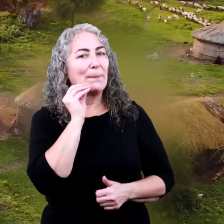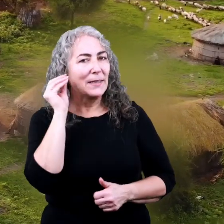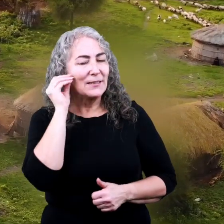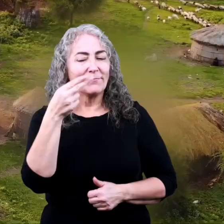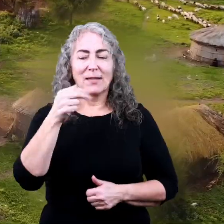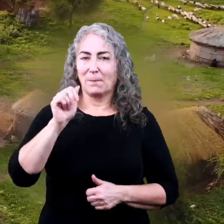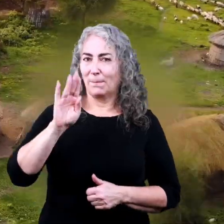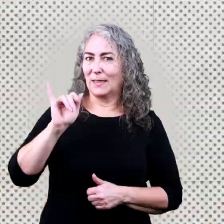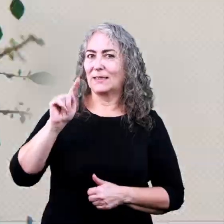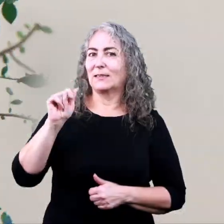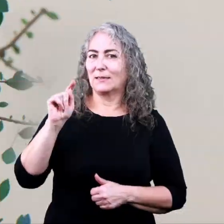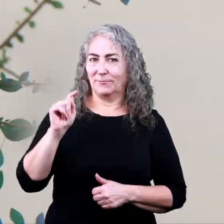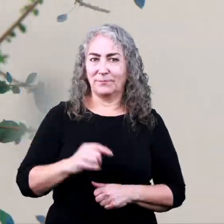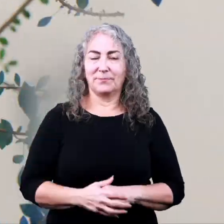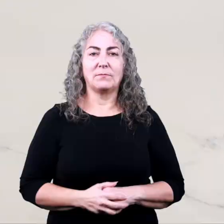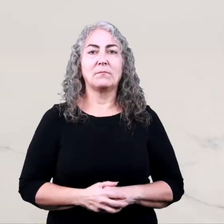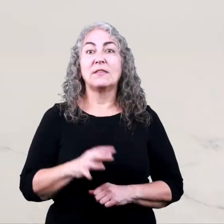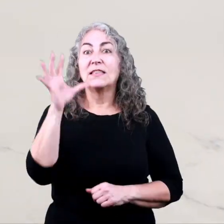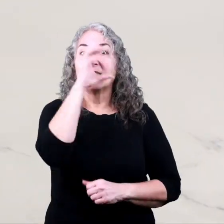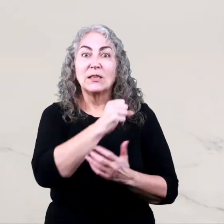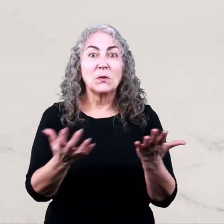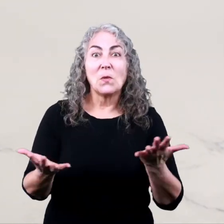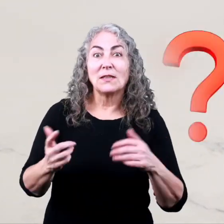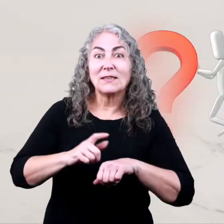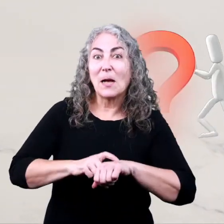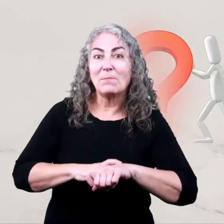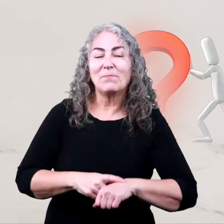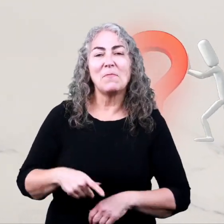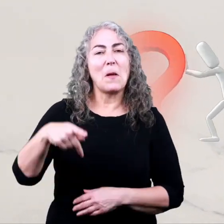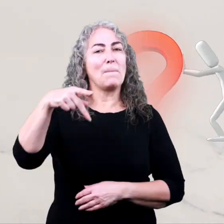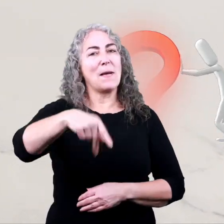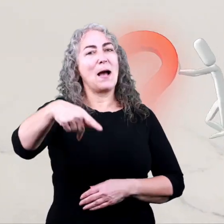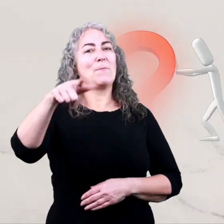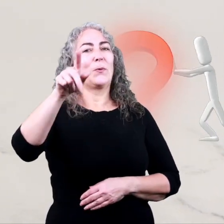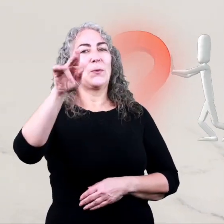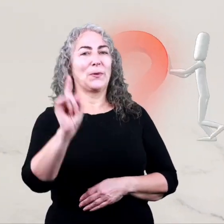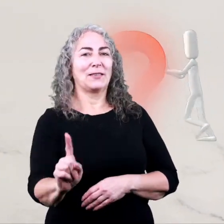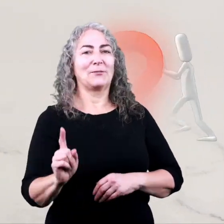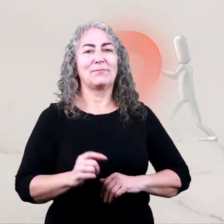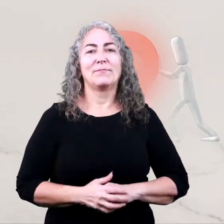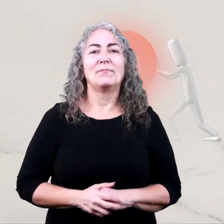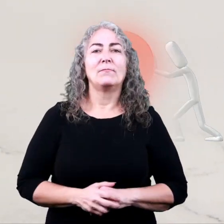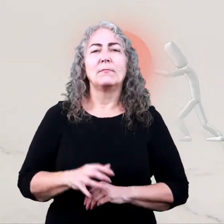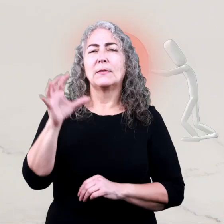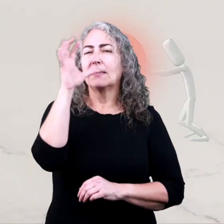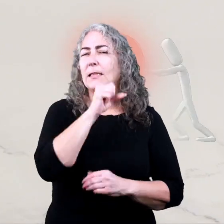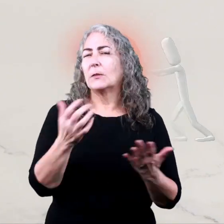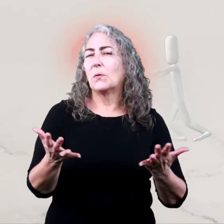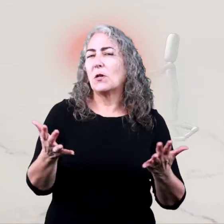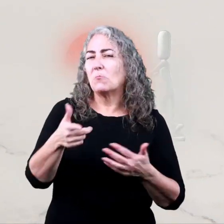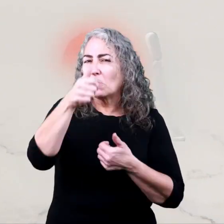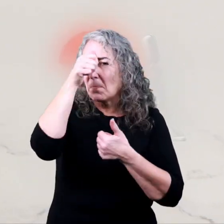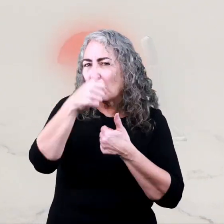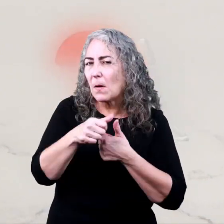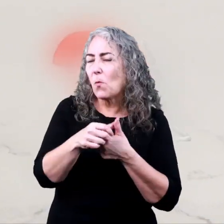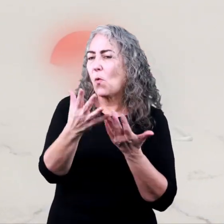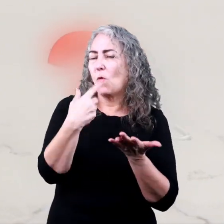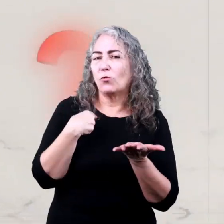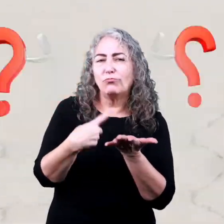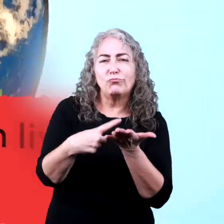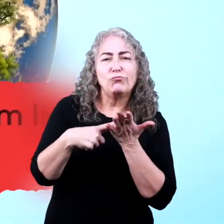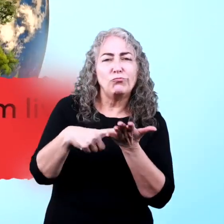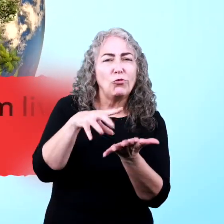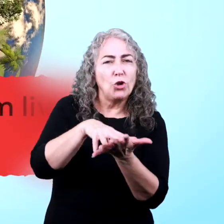habitat. Guess what time it is. It's pop quiz time. Let's see what you remember about what we just